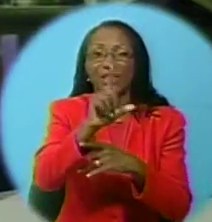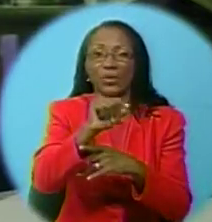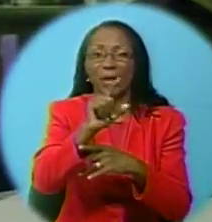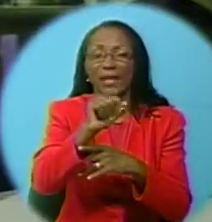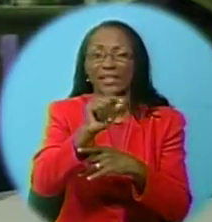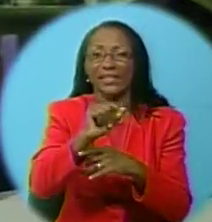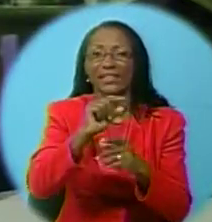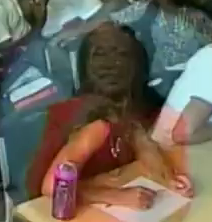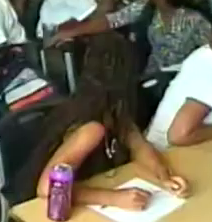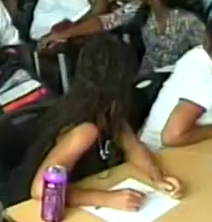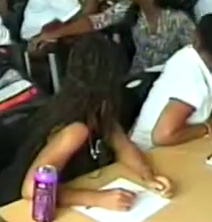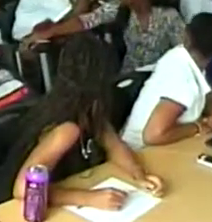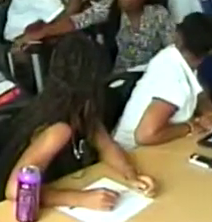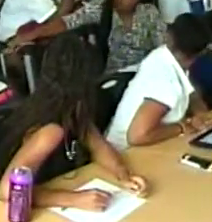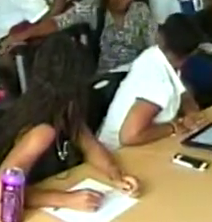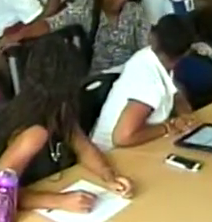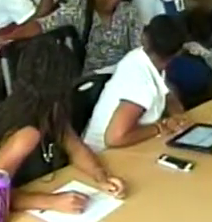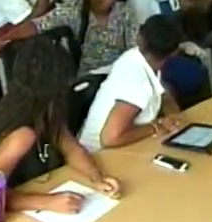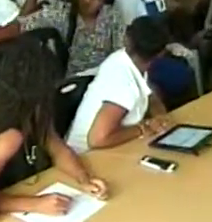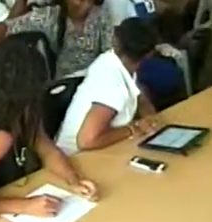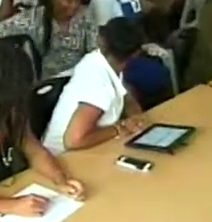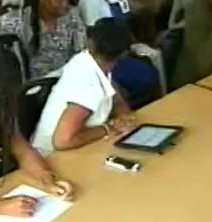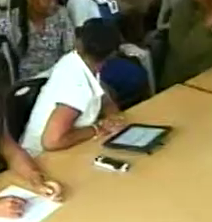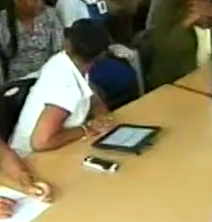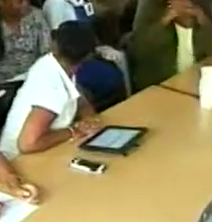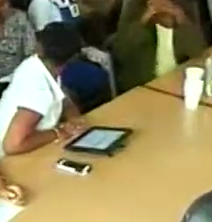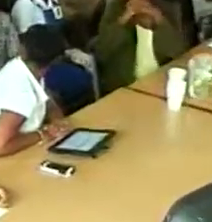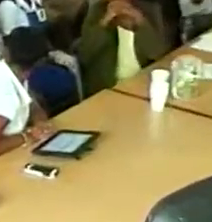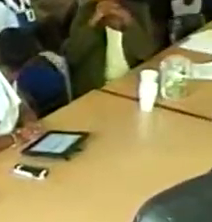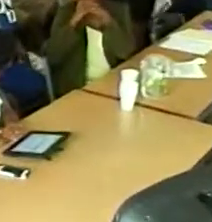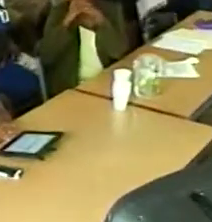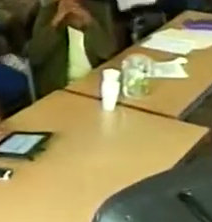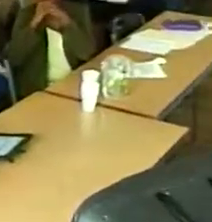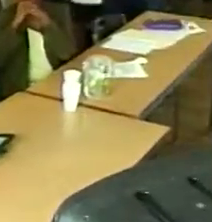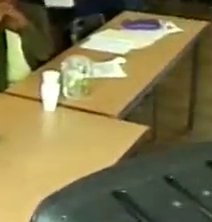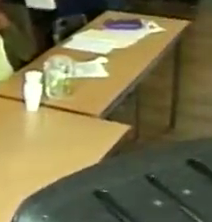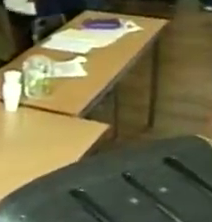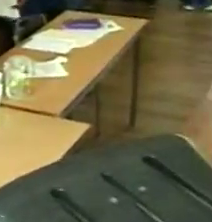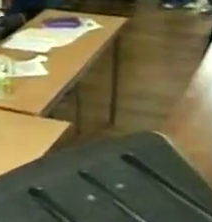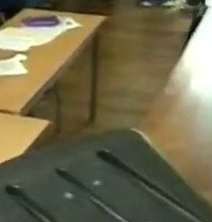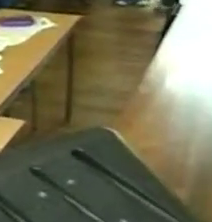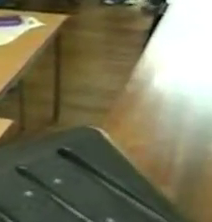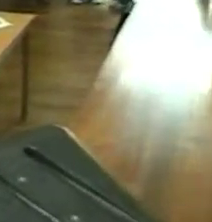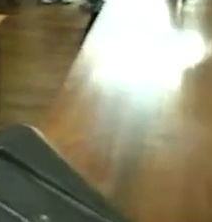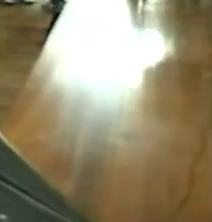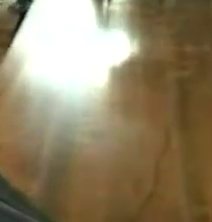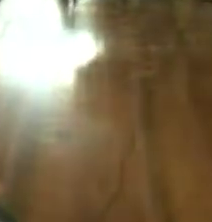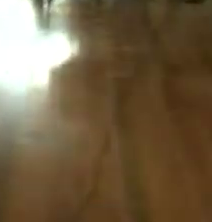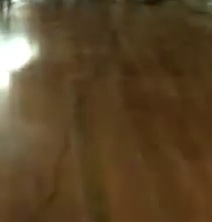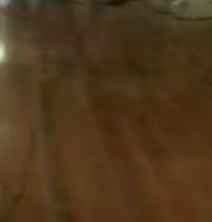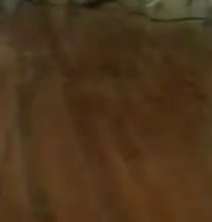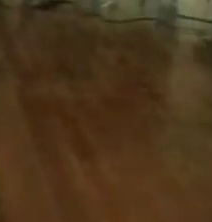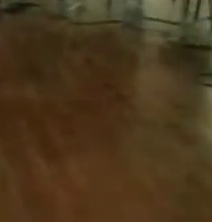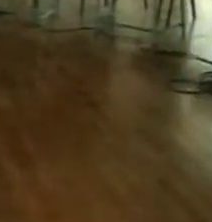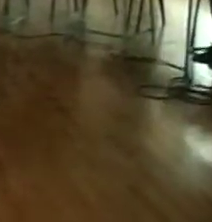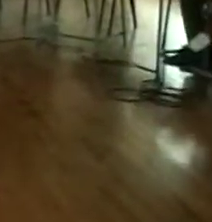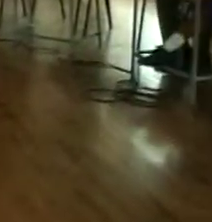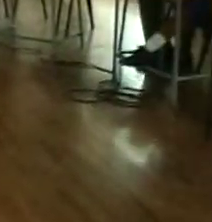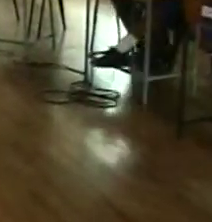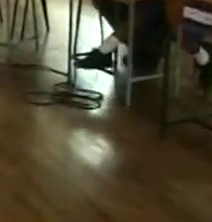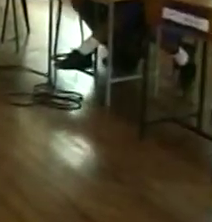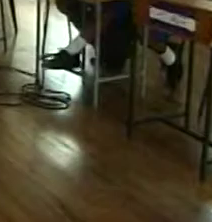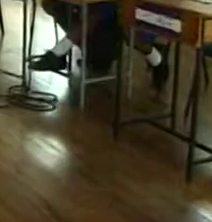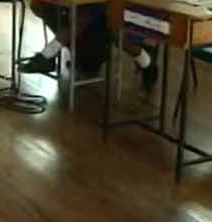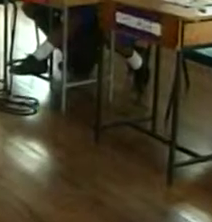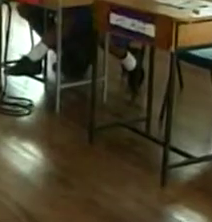Over the past week, a number of activities were held in celebration of the history of the Lodge. And, of course, sports played a major role. Speaking to